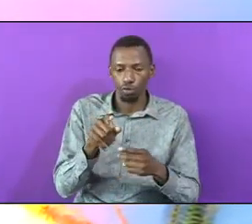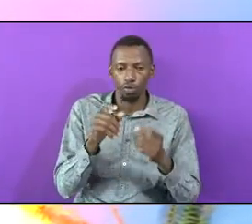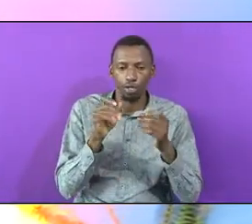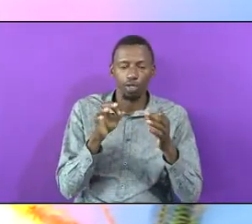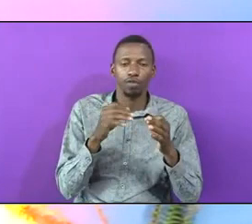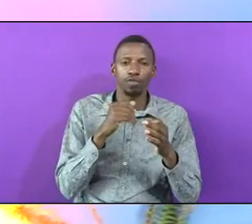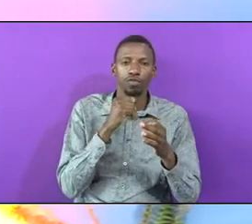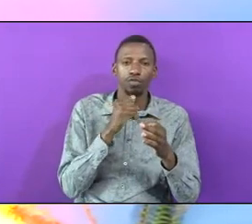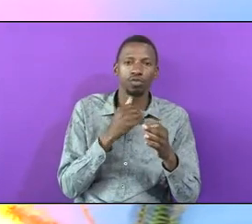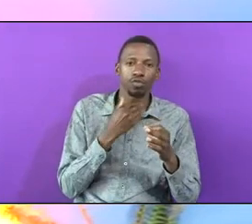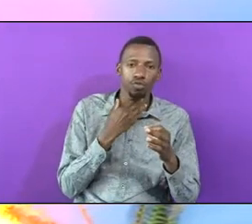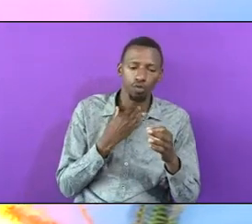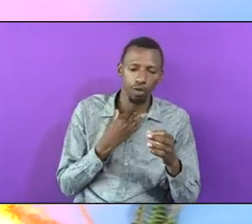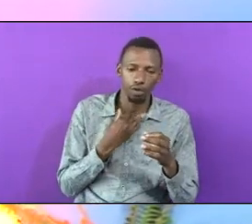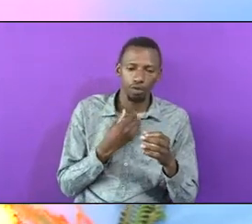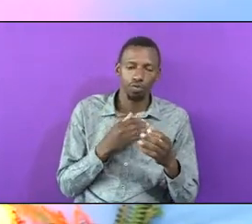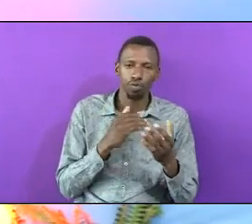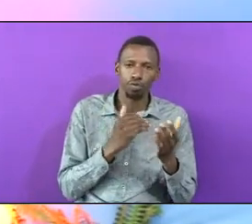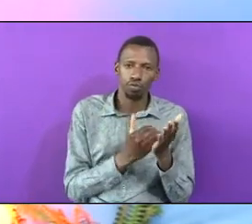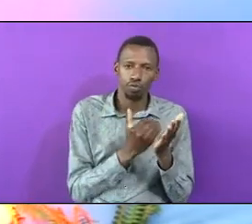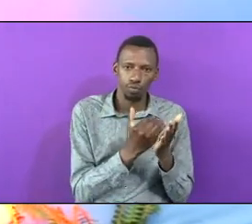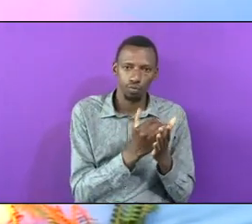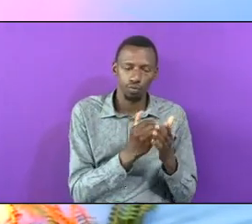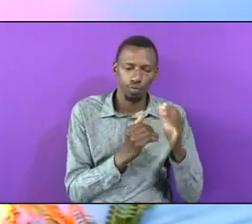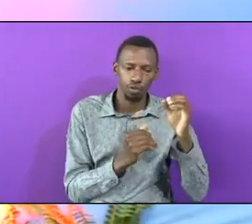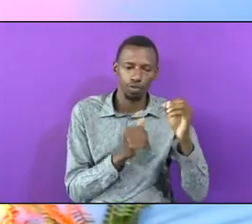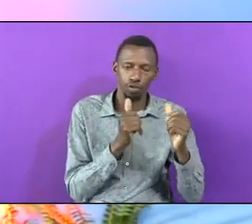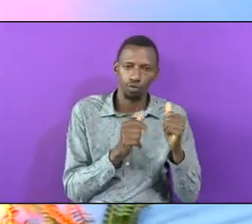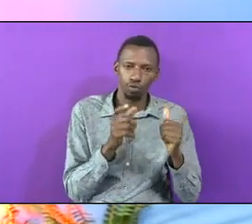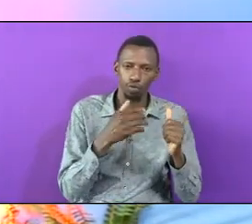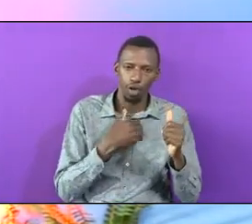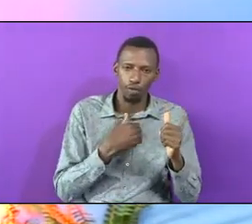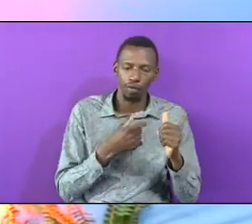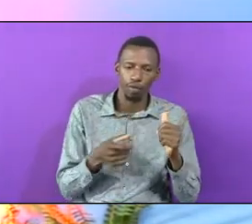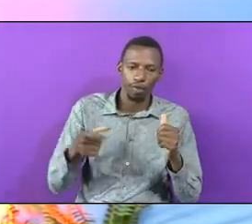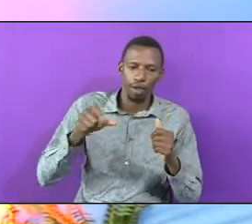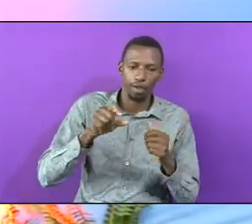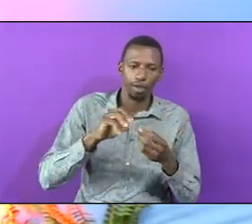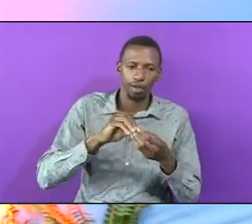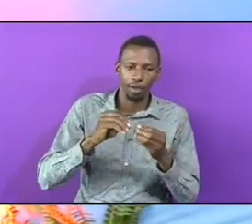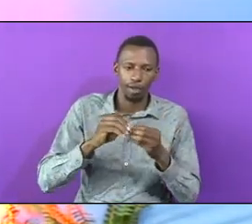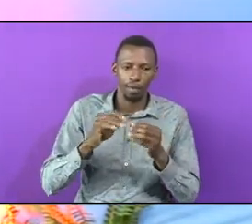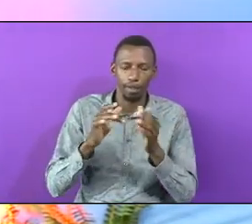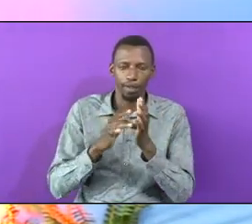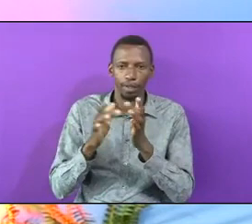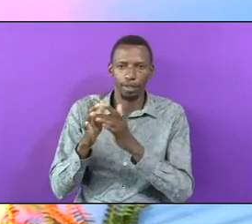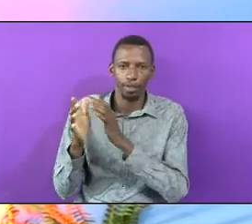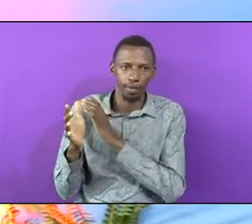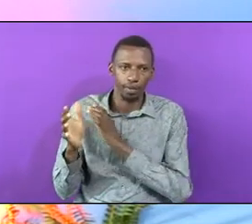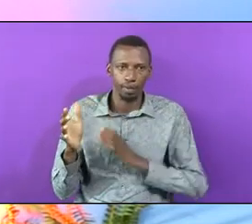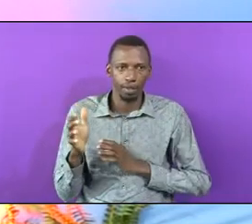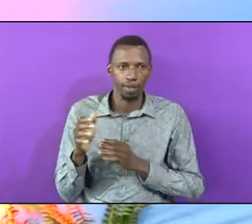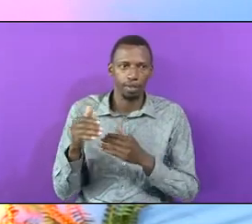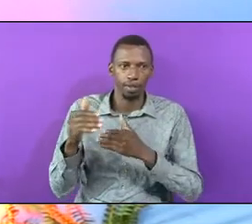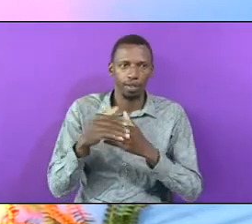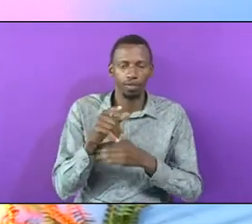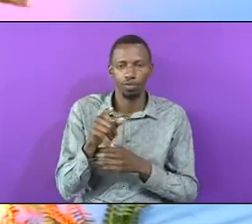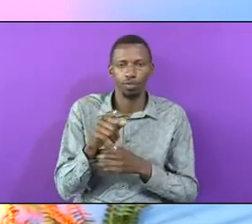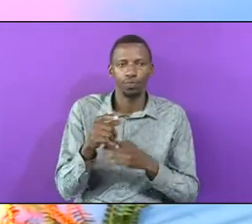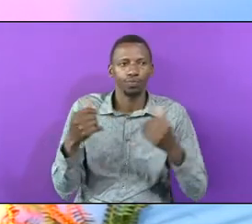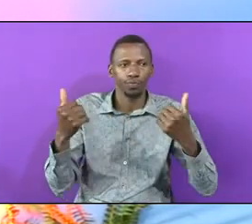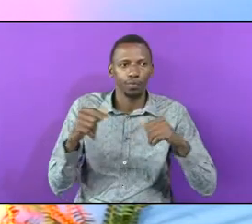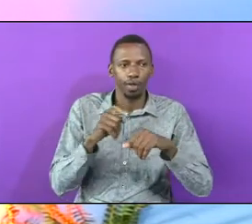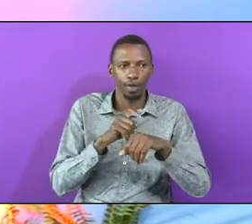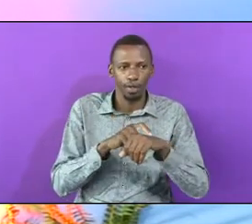Are By Adding The Number Jesus Christ Next To You You Remain A Zero Anytime Christ Was Seen